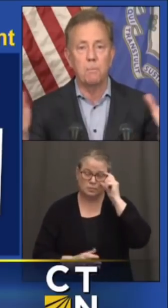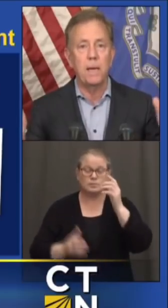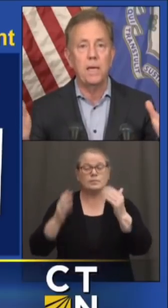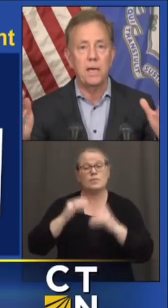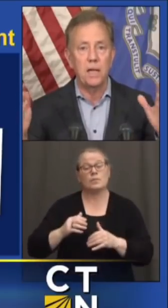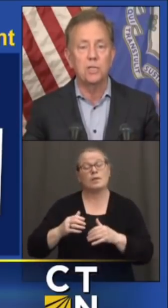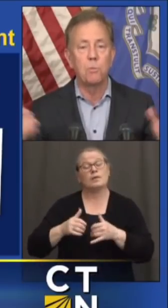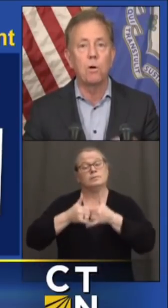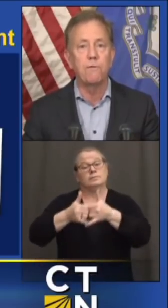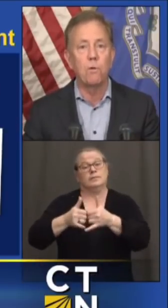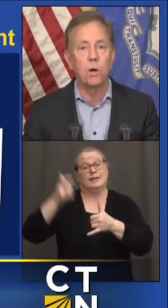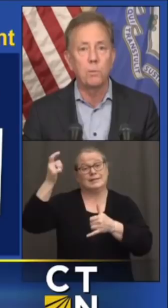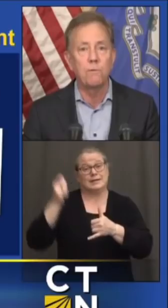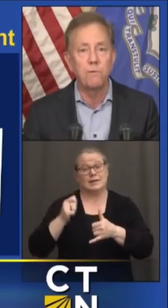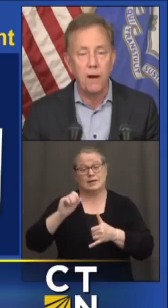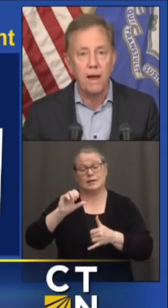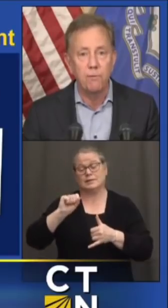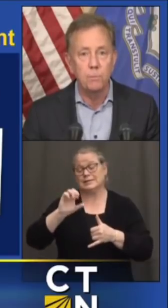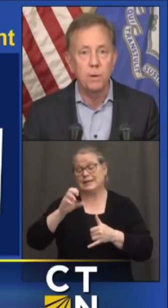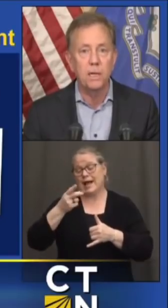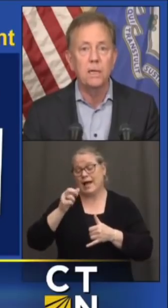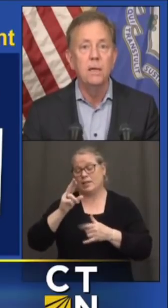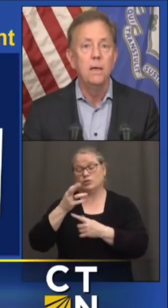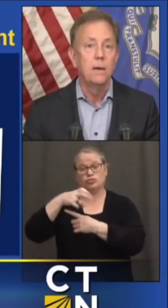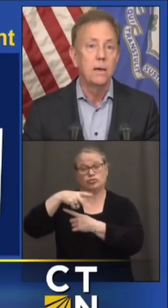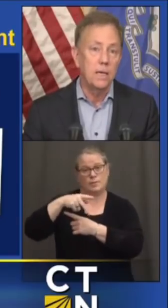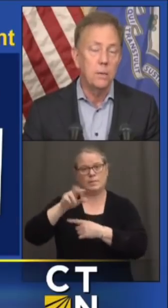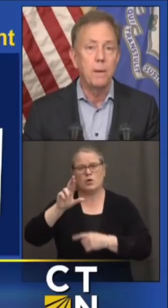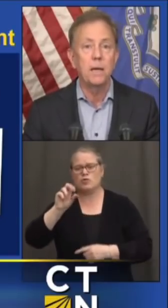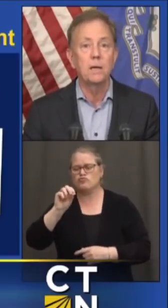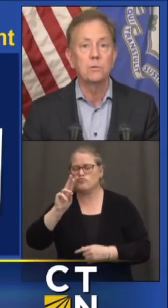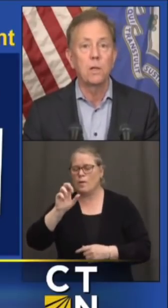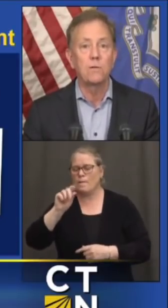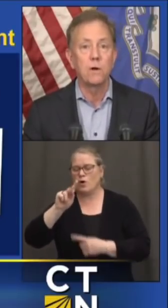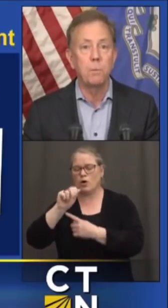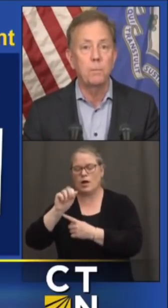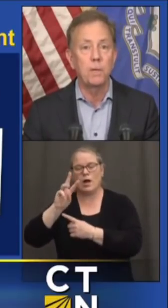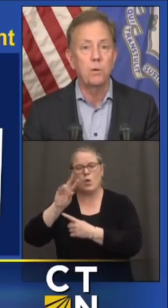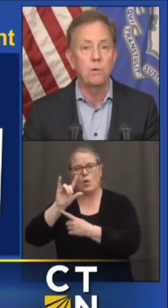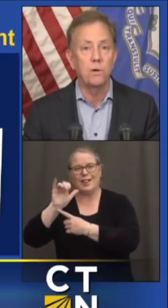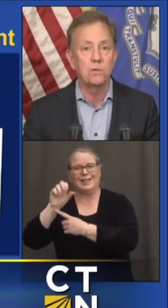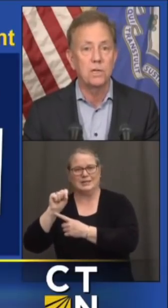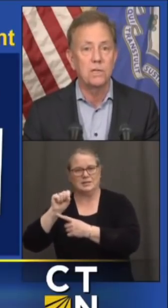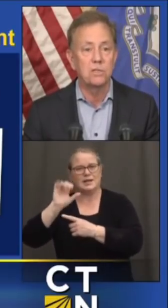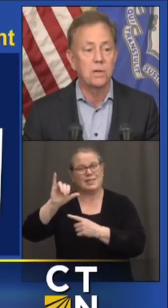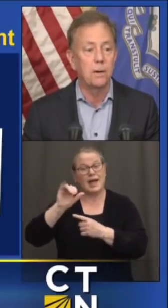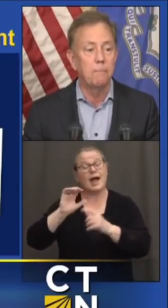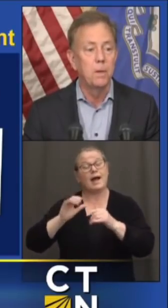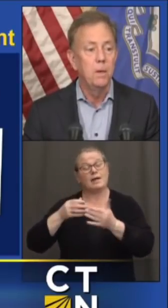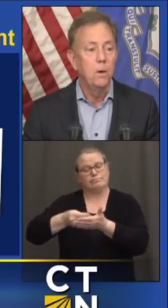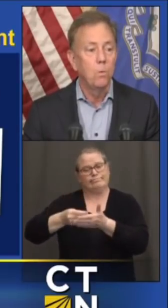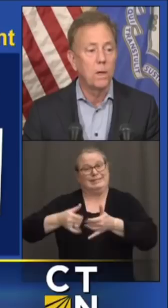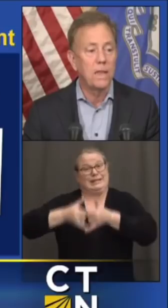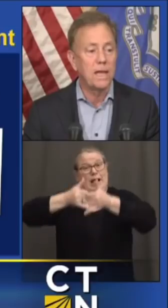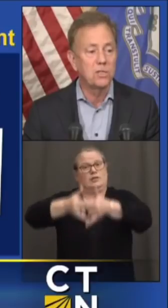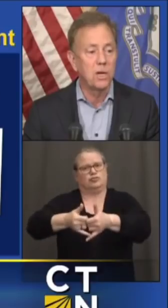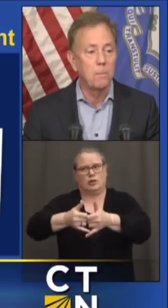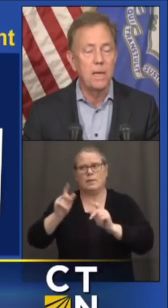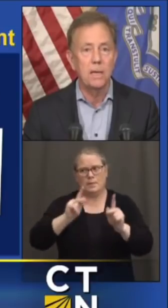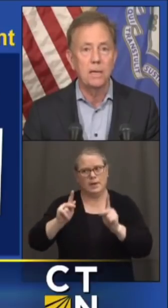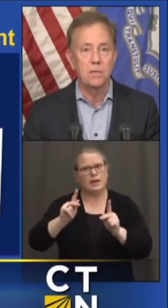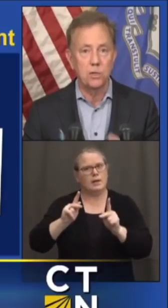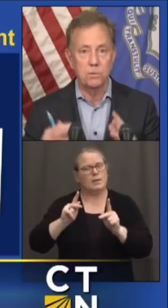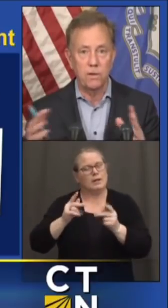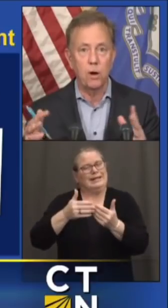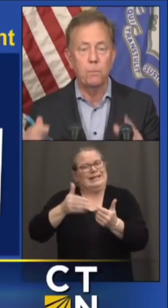Scholarship, making college more affordable for everybody, independent as well as our public universities. What that's